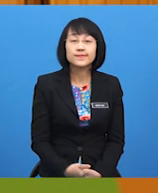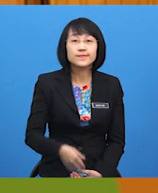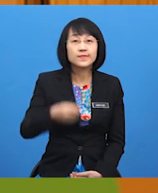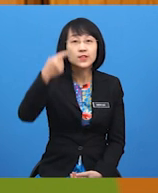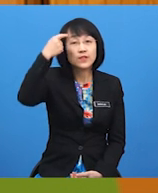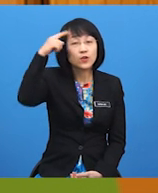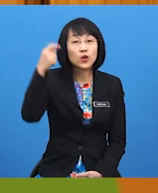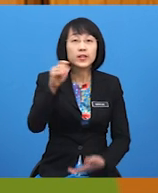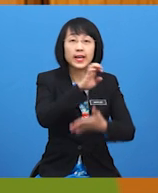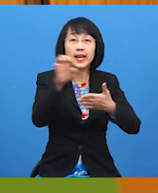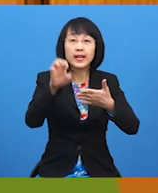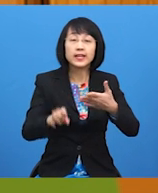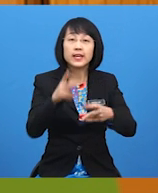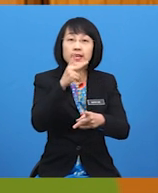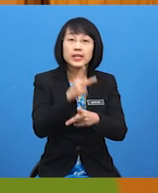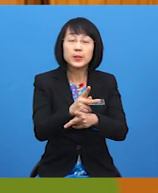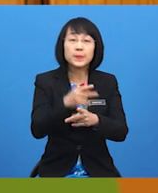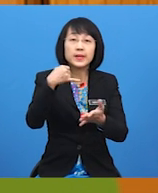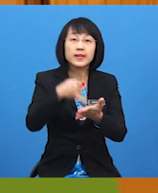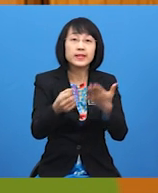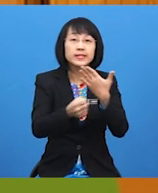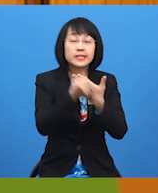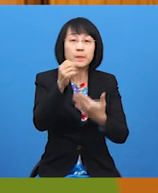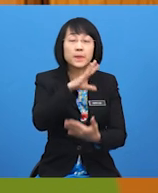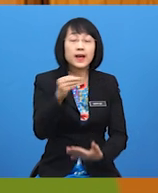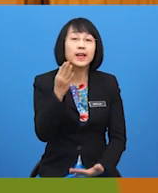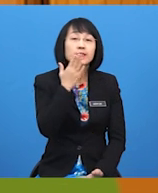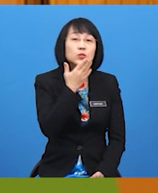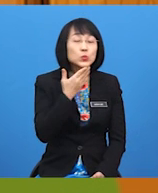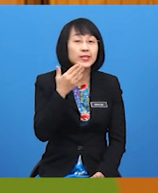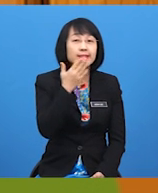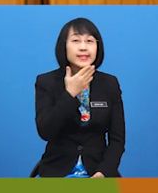For the ending, keep it simple and sweet.